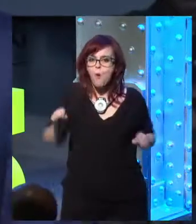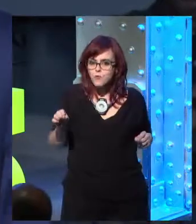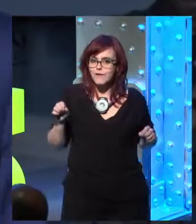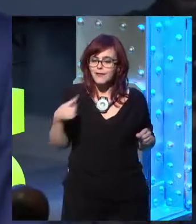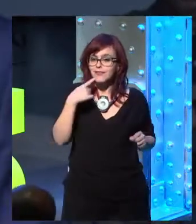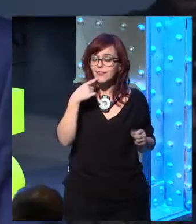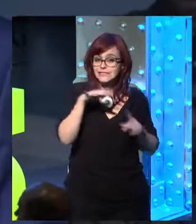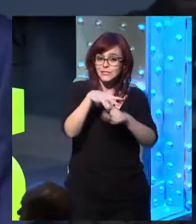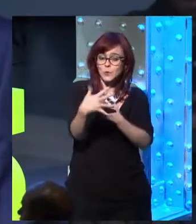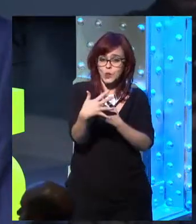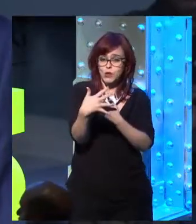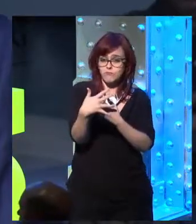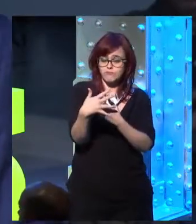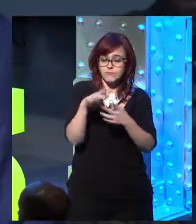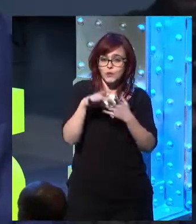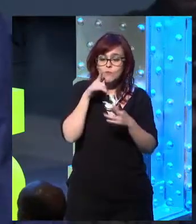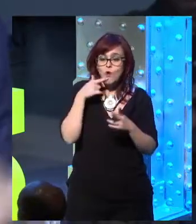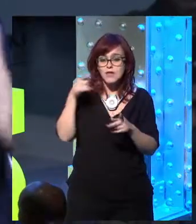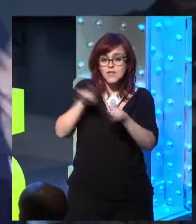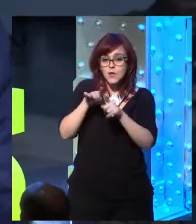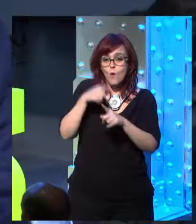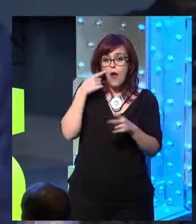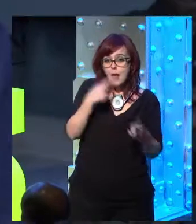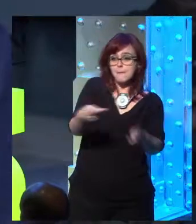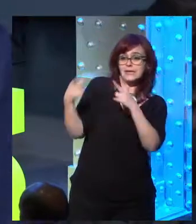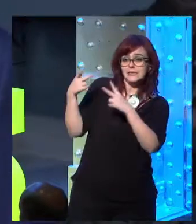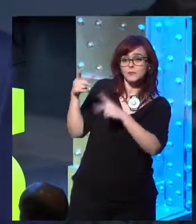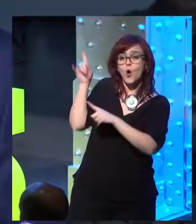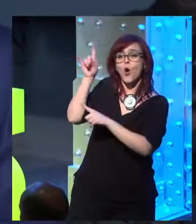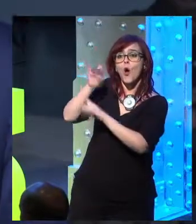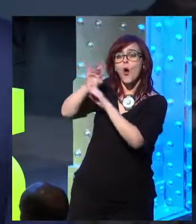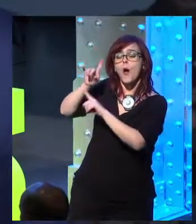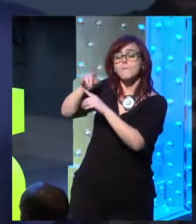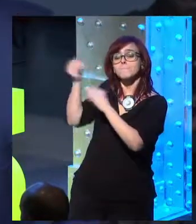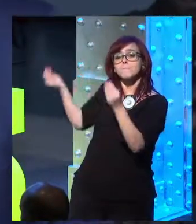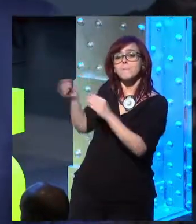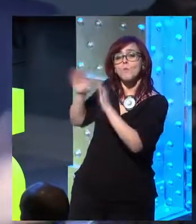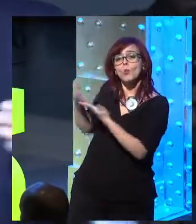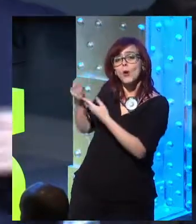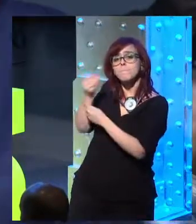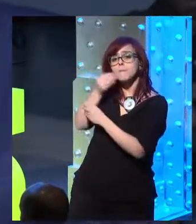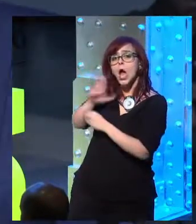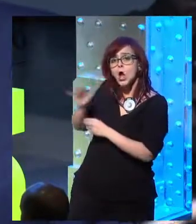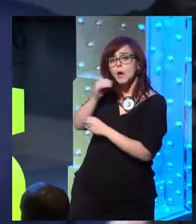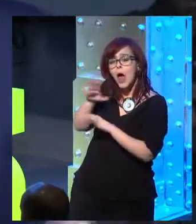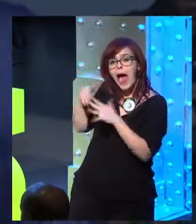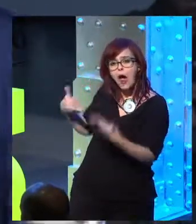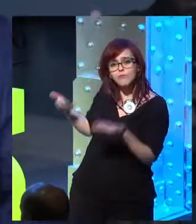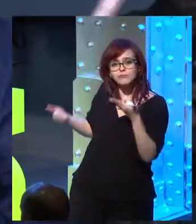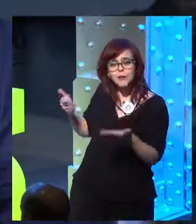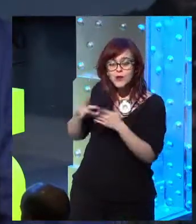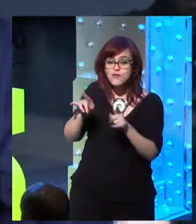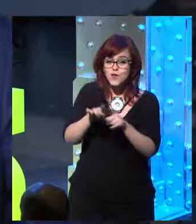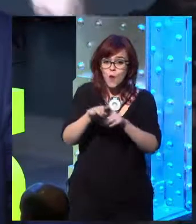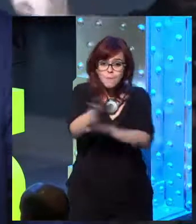Although she has drawn a great retropia with her drawing of the future because this